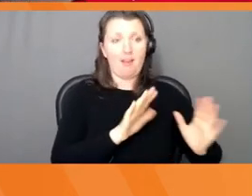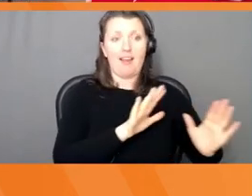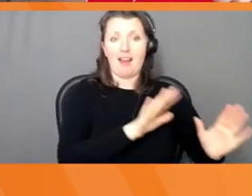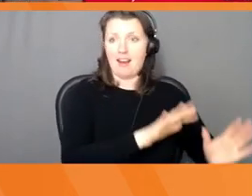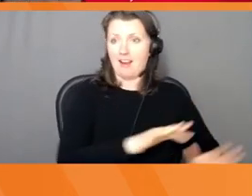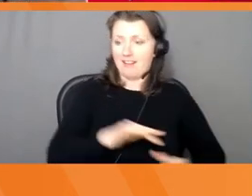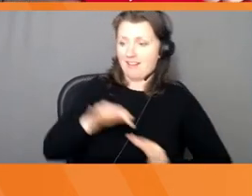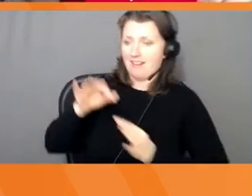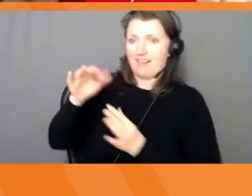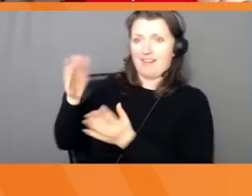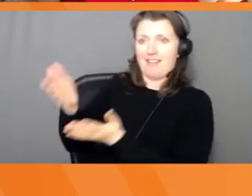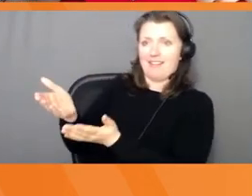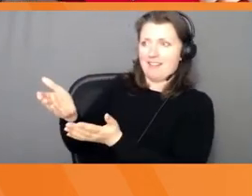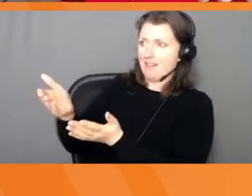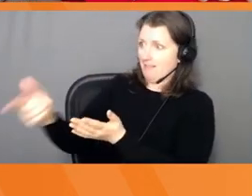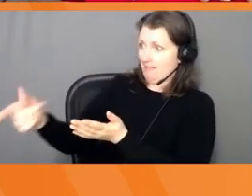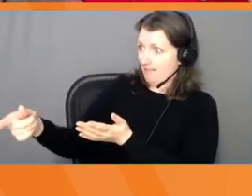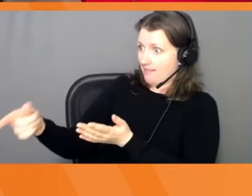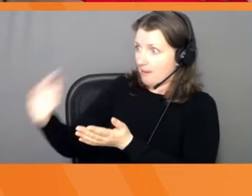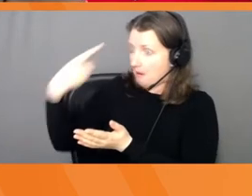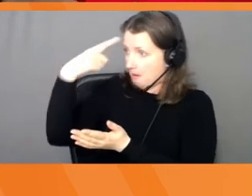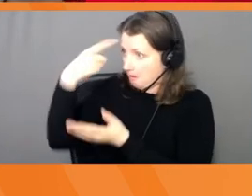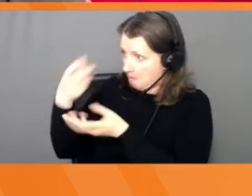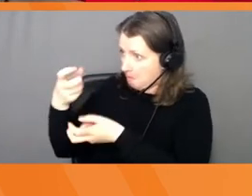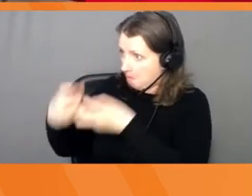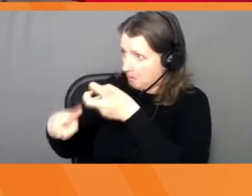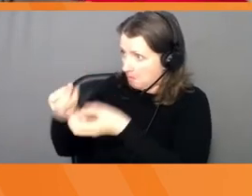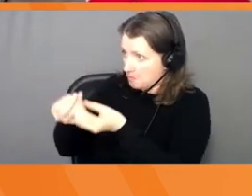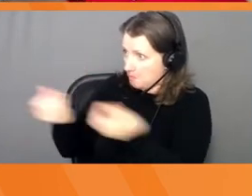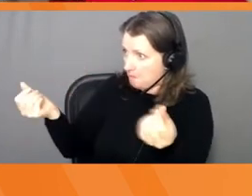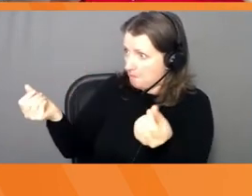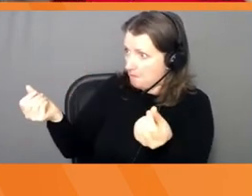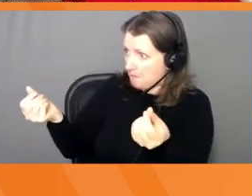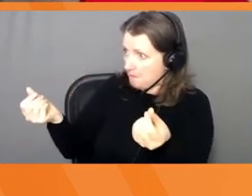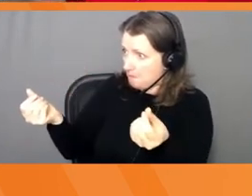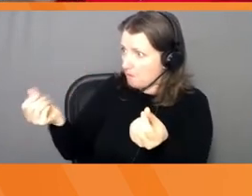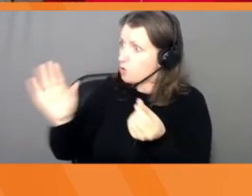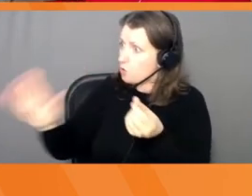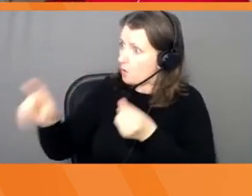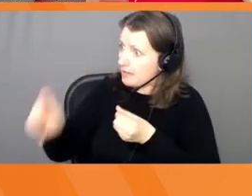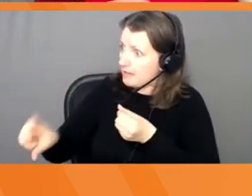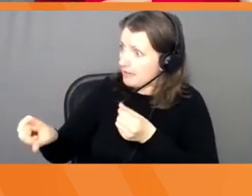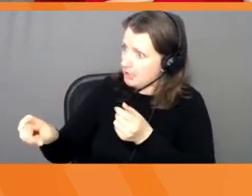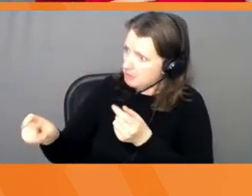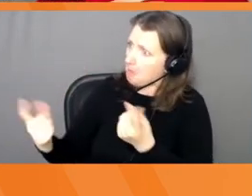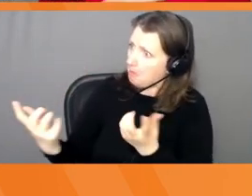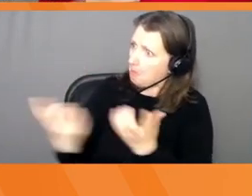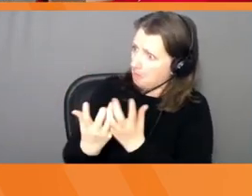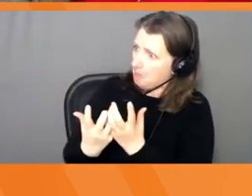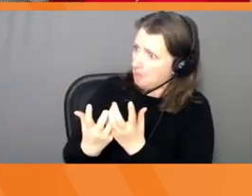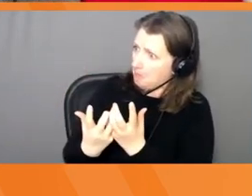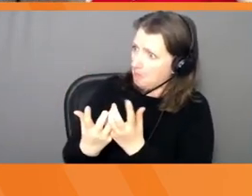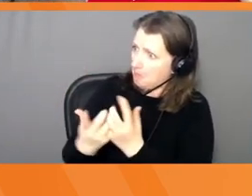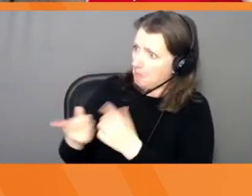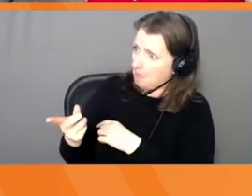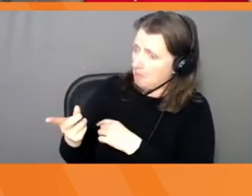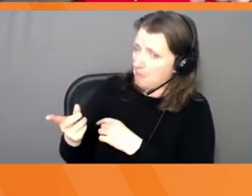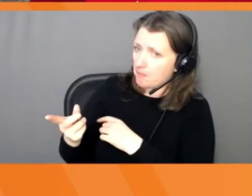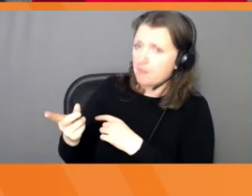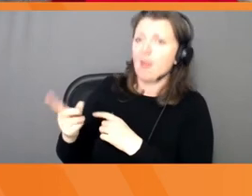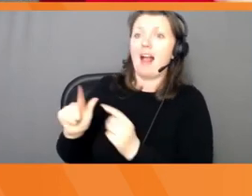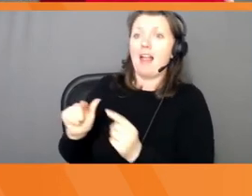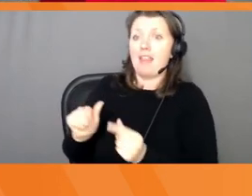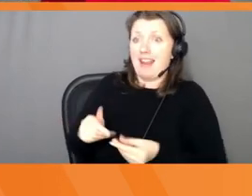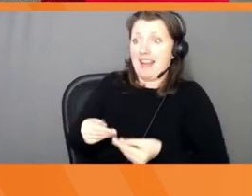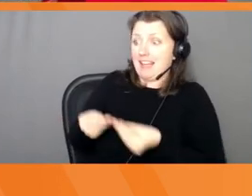And I'm going be like, hey, does this solve the problem that I identified with you? Does this meet your needs, you know, and, and then I give it to them and